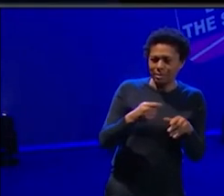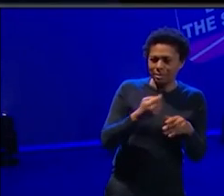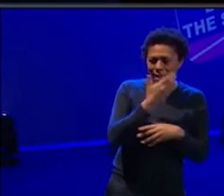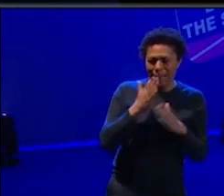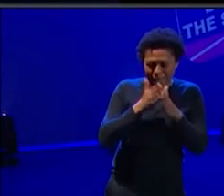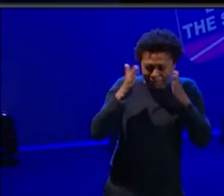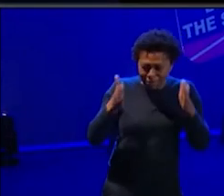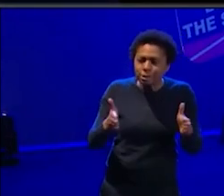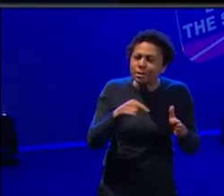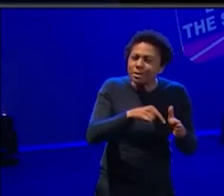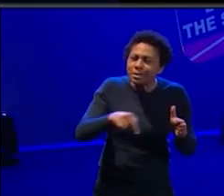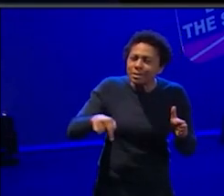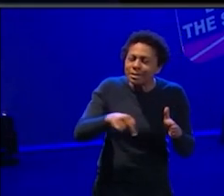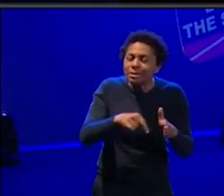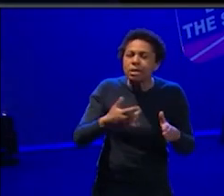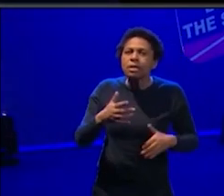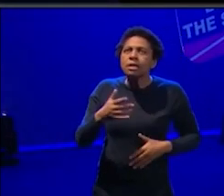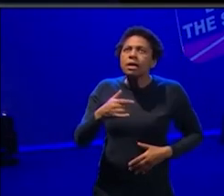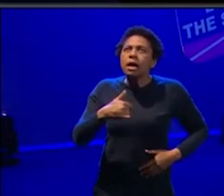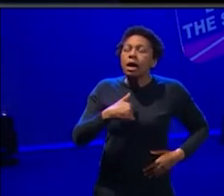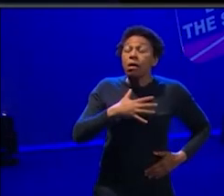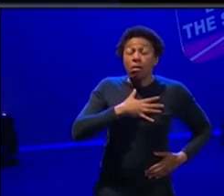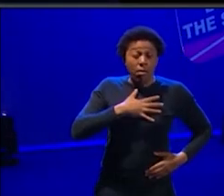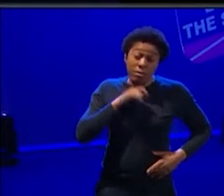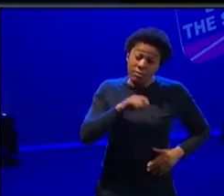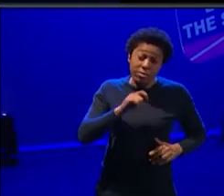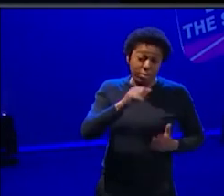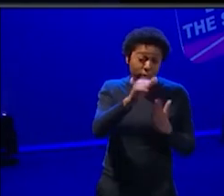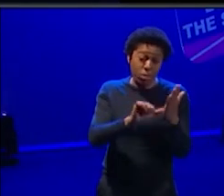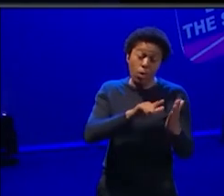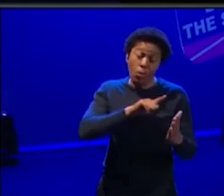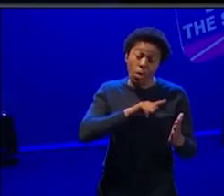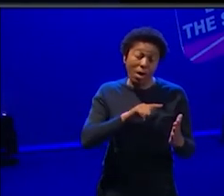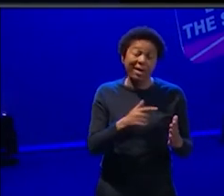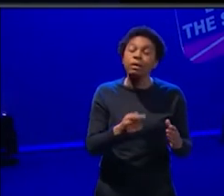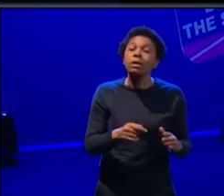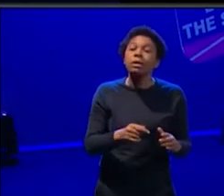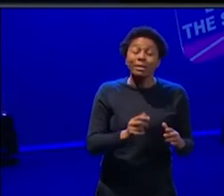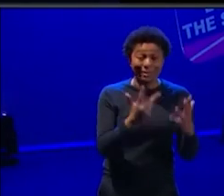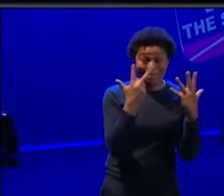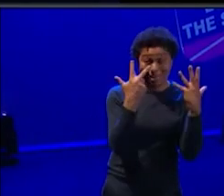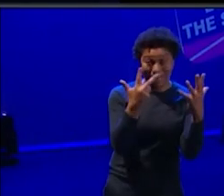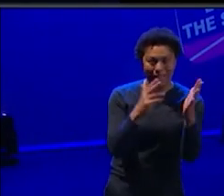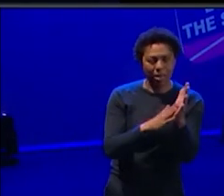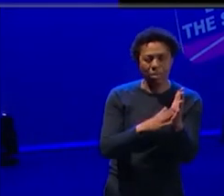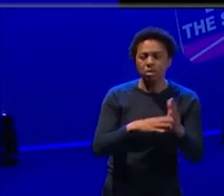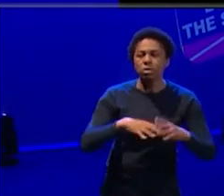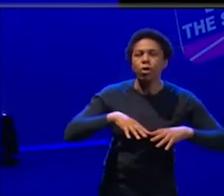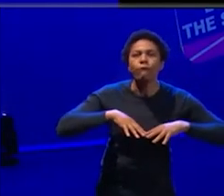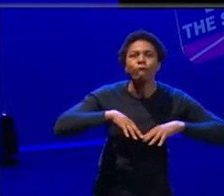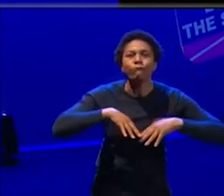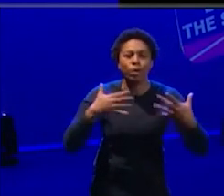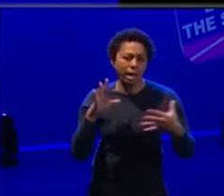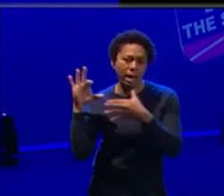the re the reason why I love the, the program is because it's eight months of free engagement for a young